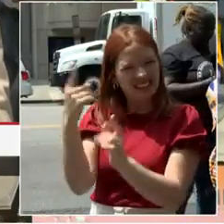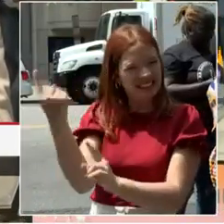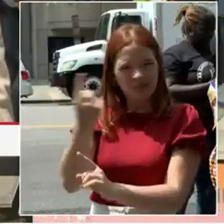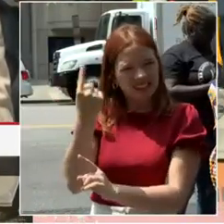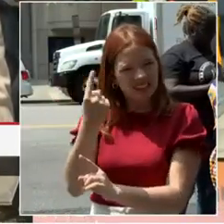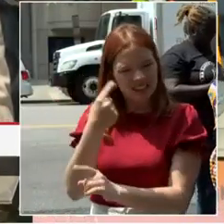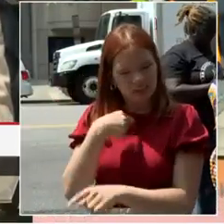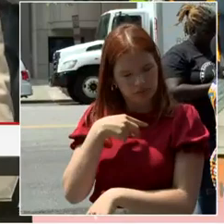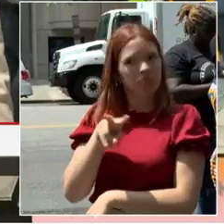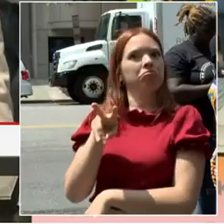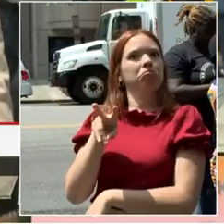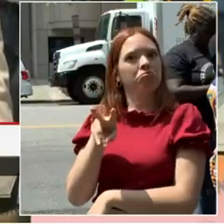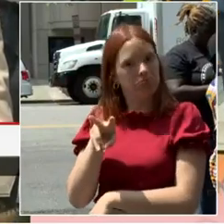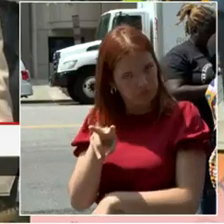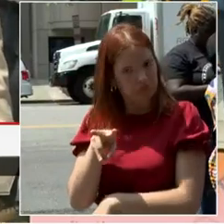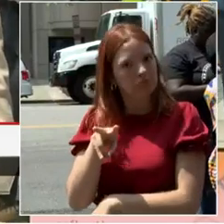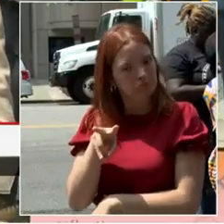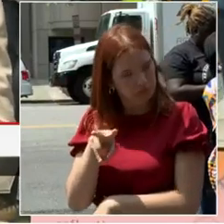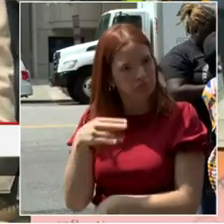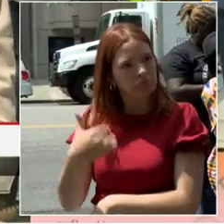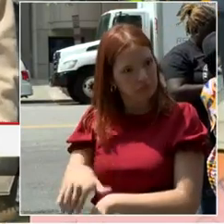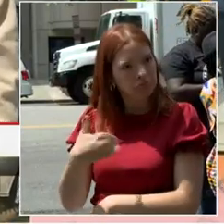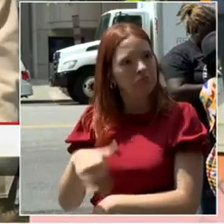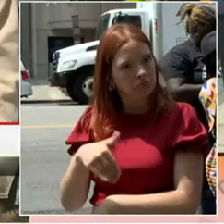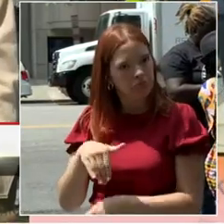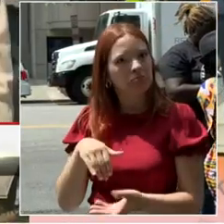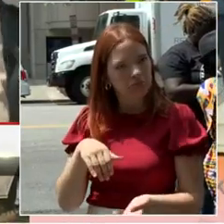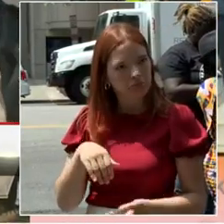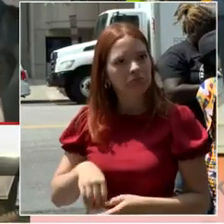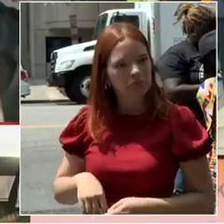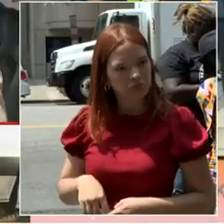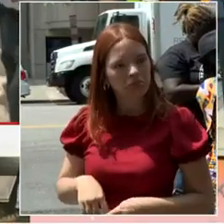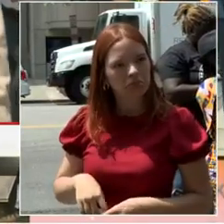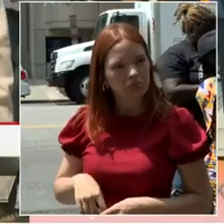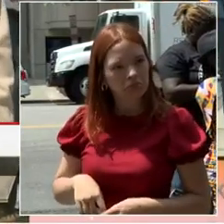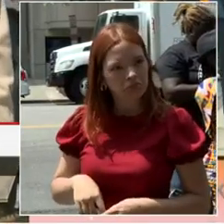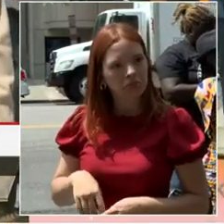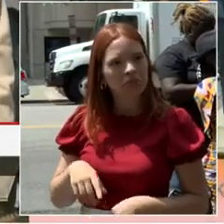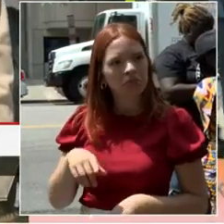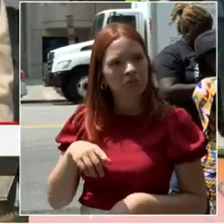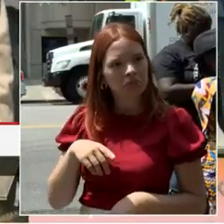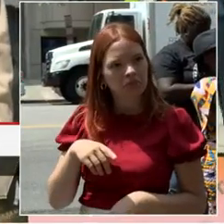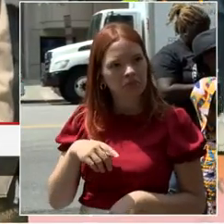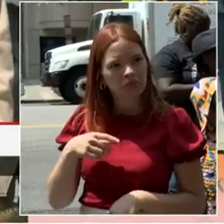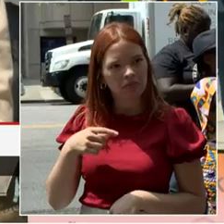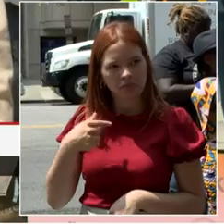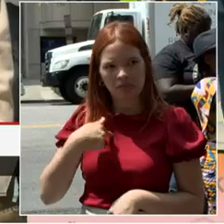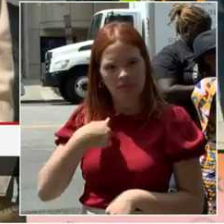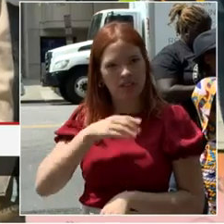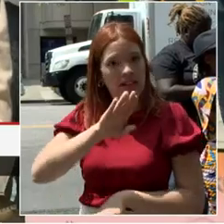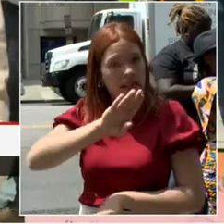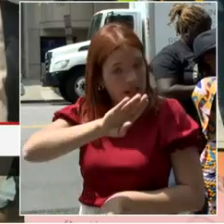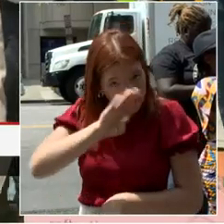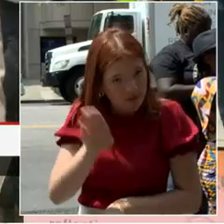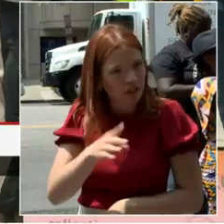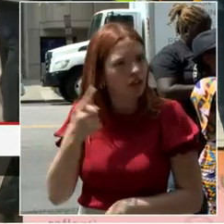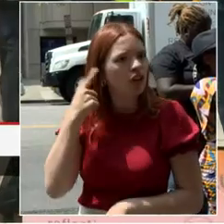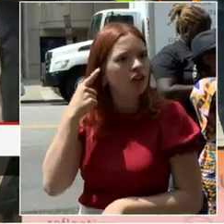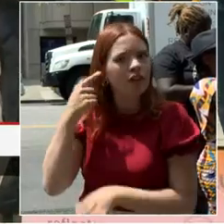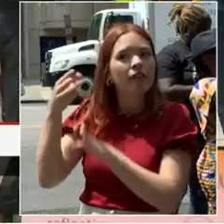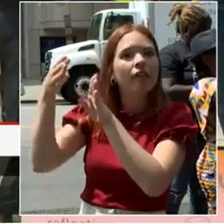heard the name, or the DMV I should say, had never heard the name of this woman who's accused of killing three people in a car accident over on the